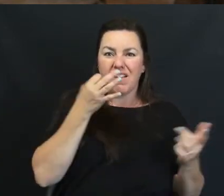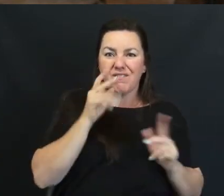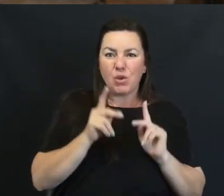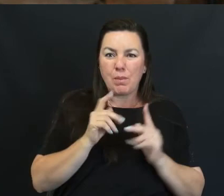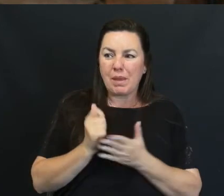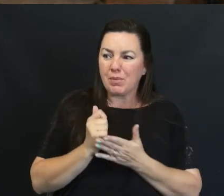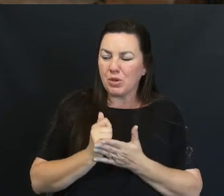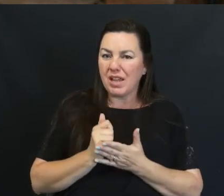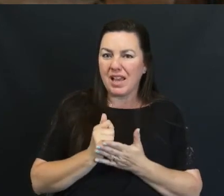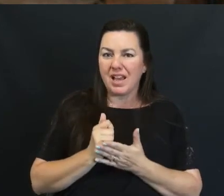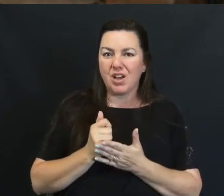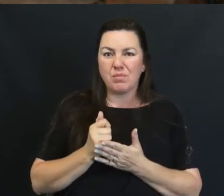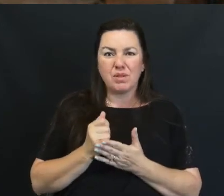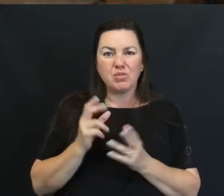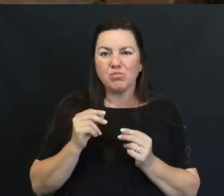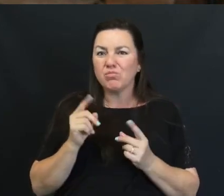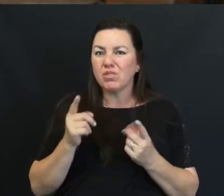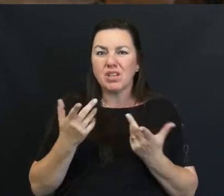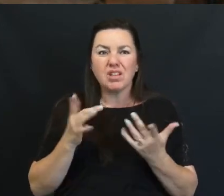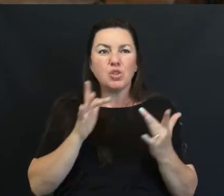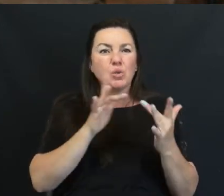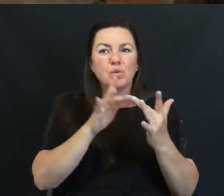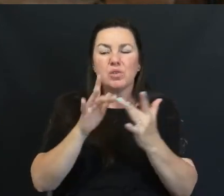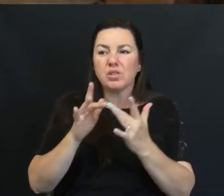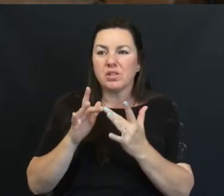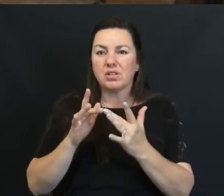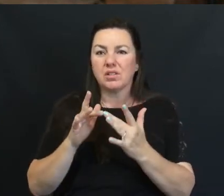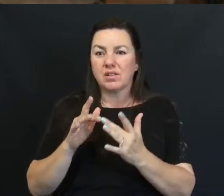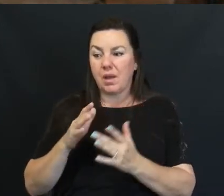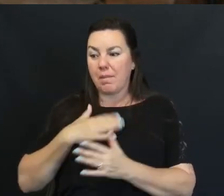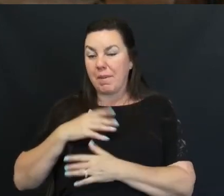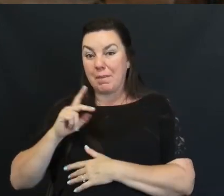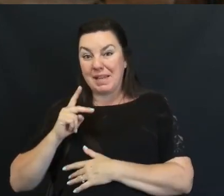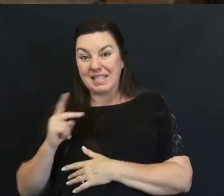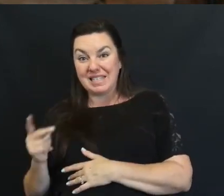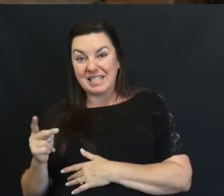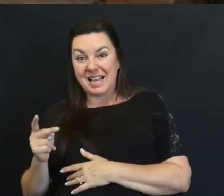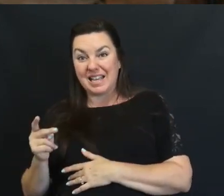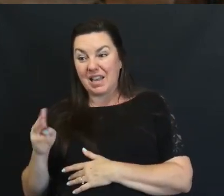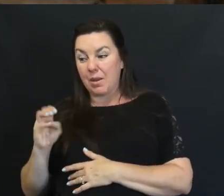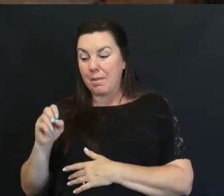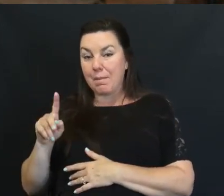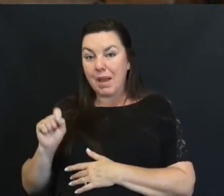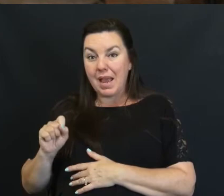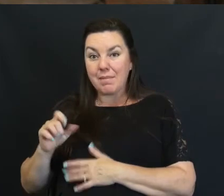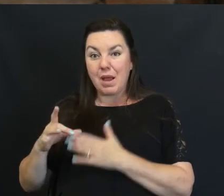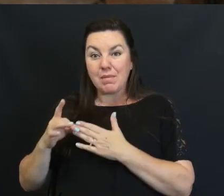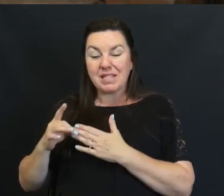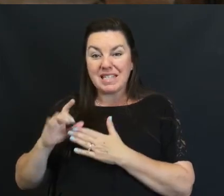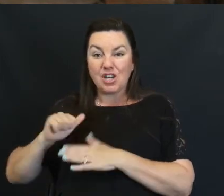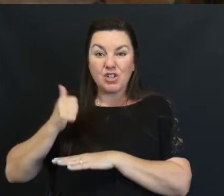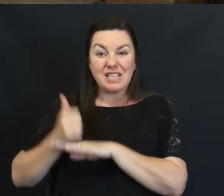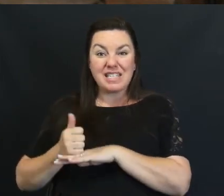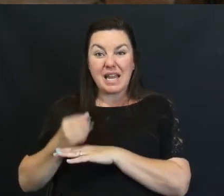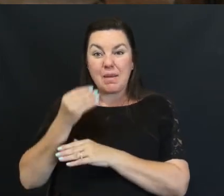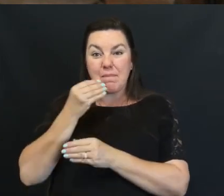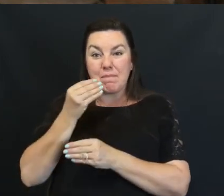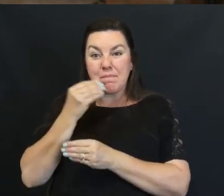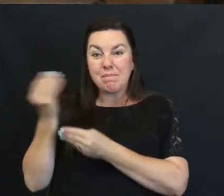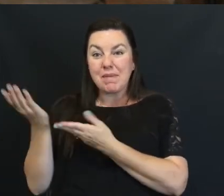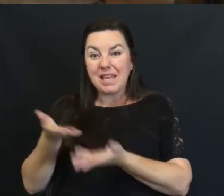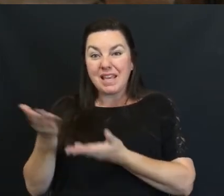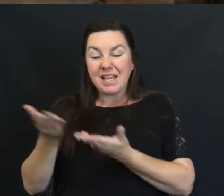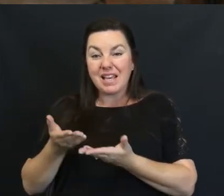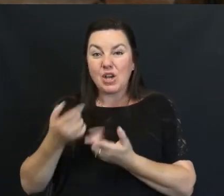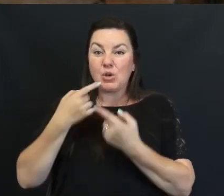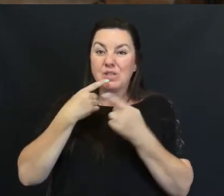Help Or Reach Out To But When I Had Rory My Mops Leadership Set Up A Meal Train For Me They Announced